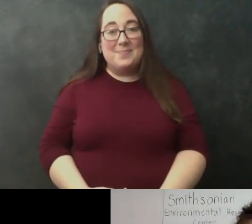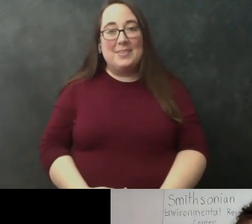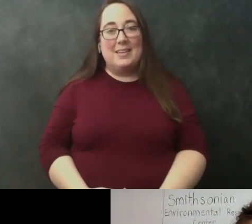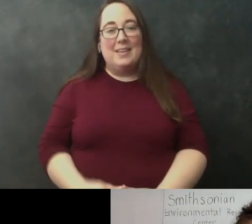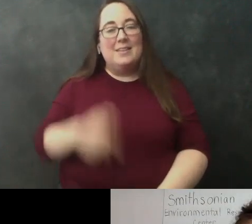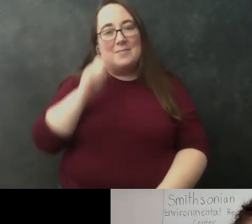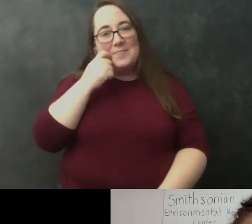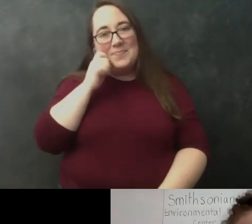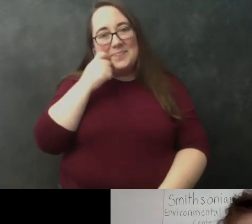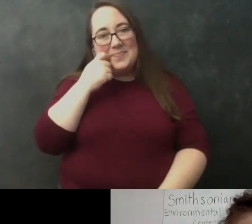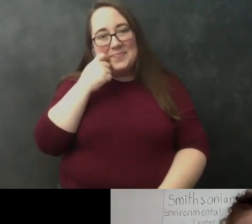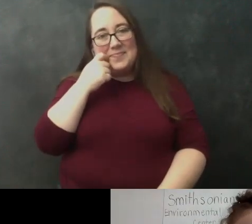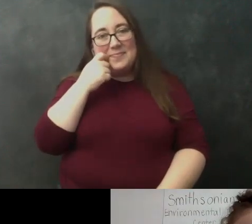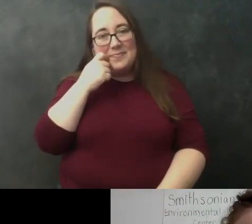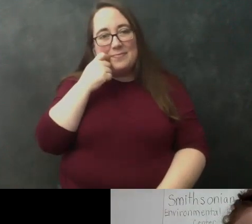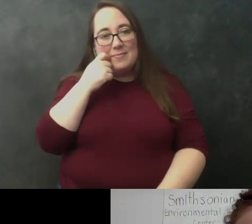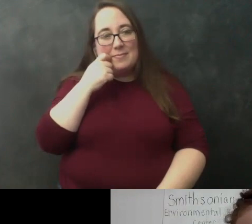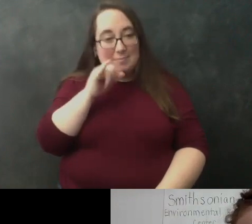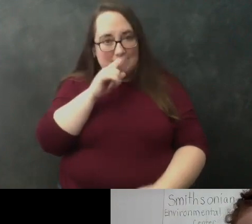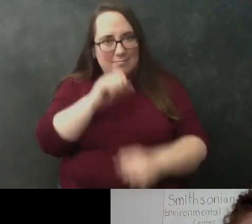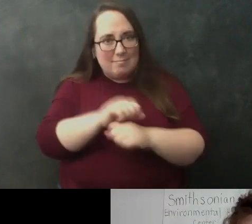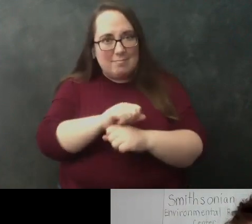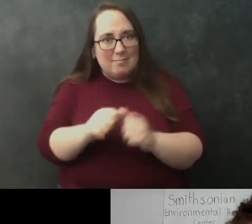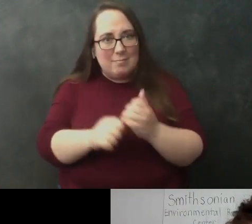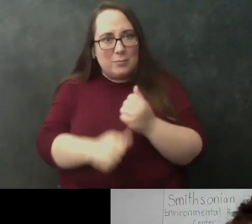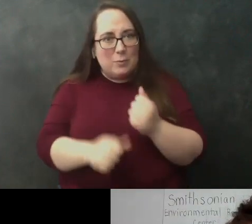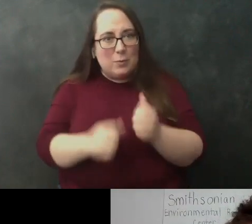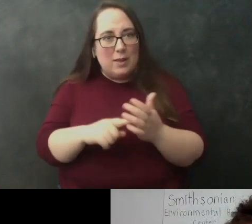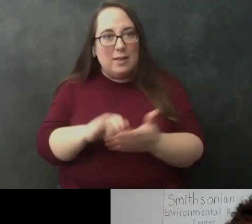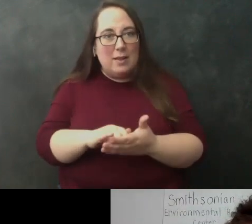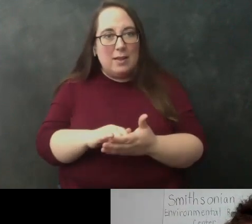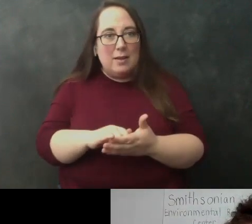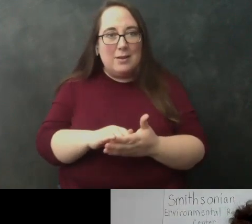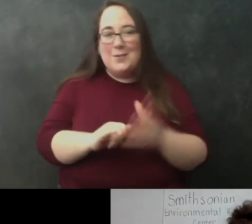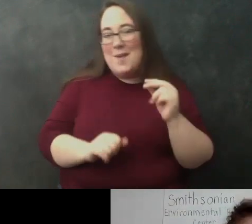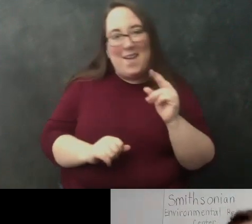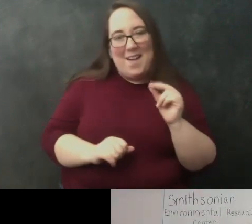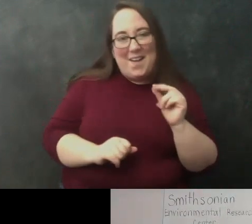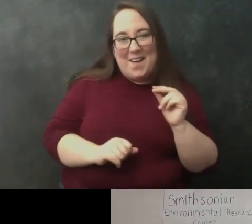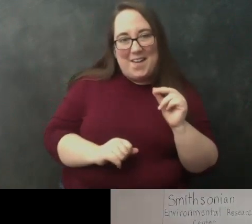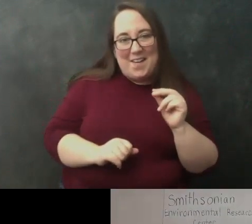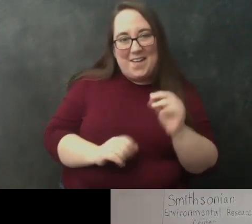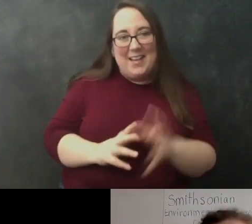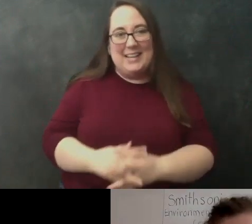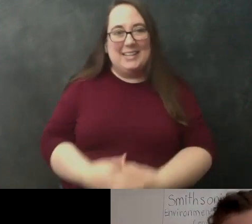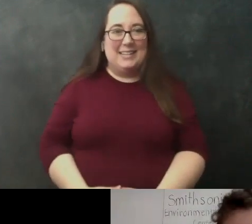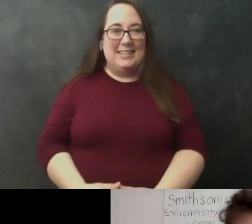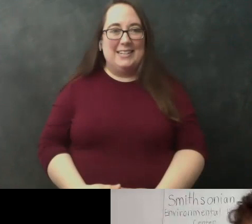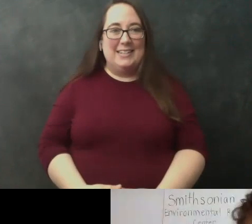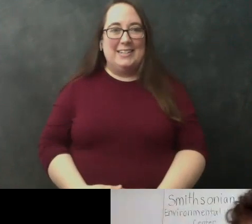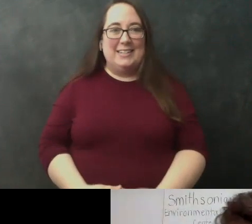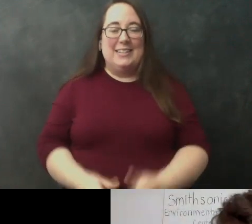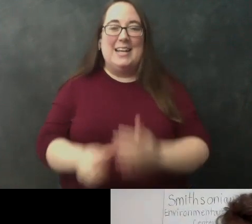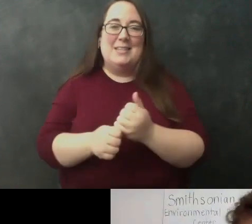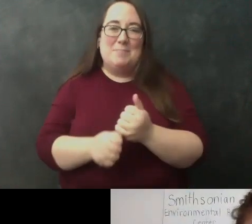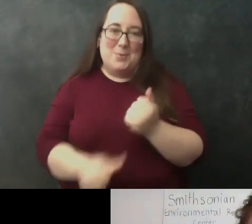cool so wait really quick is that actually poop that you're holding what is that it is not it is um it is a poop stuff animal